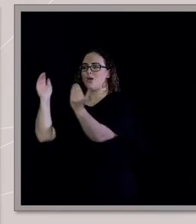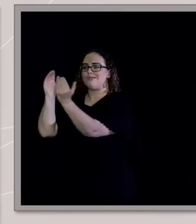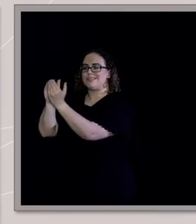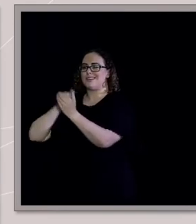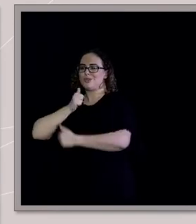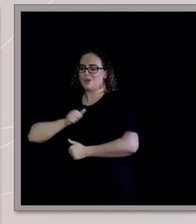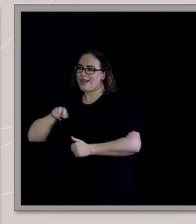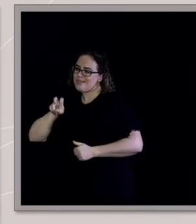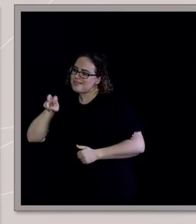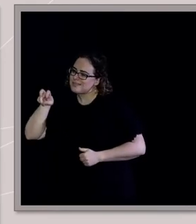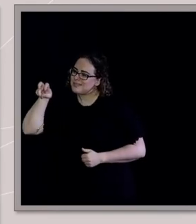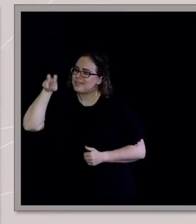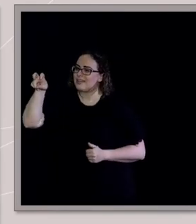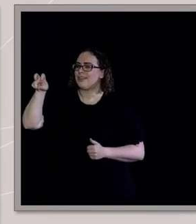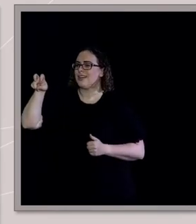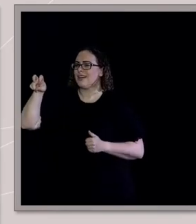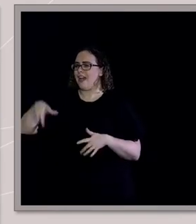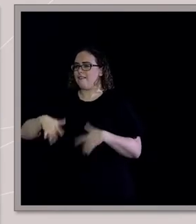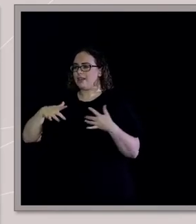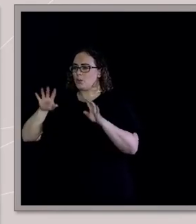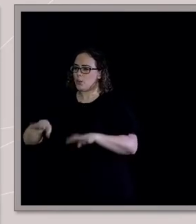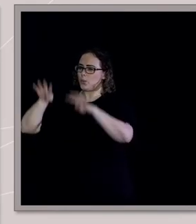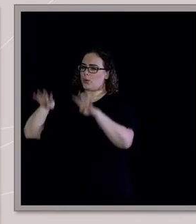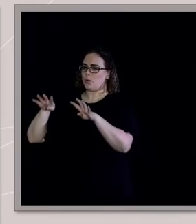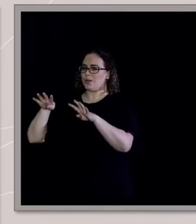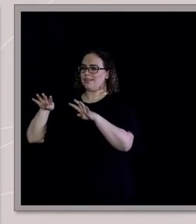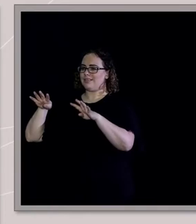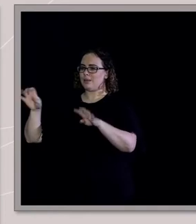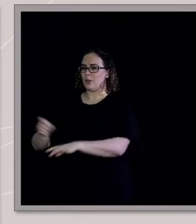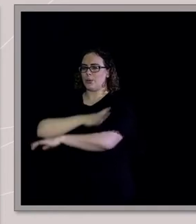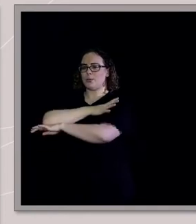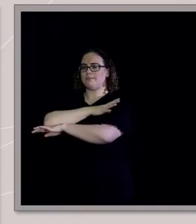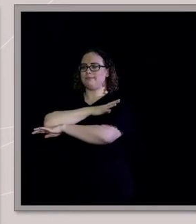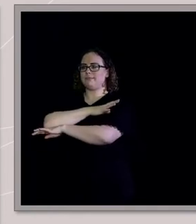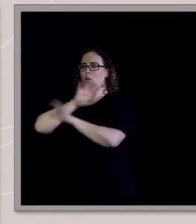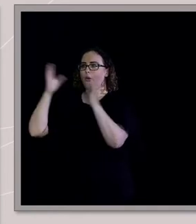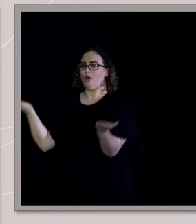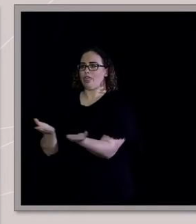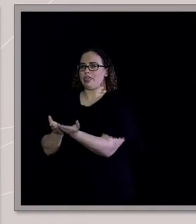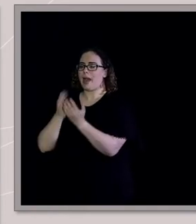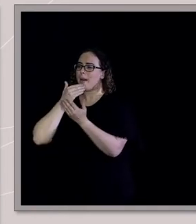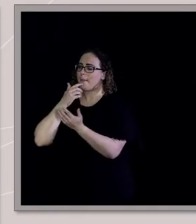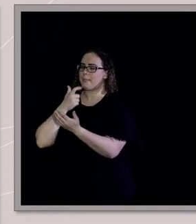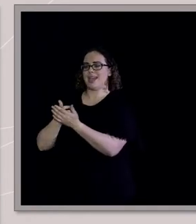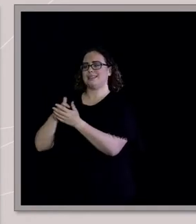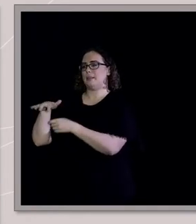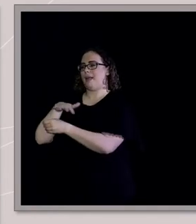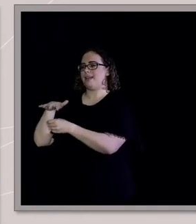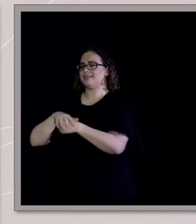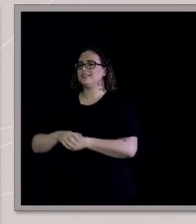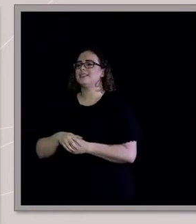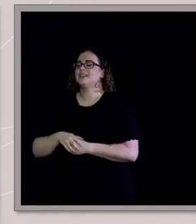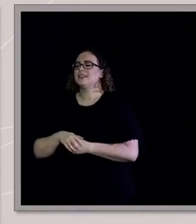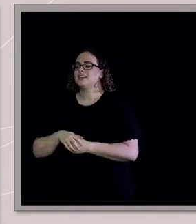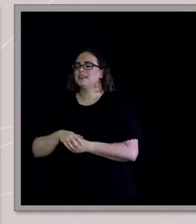just feeling this awesomeness and the power of this, this place that we're living. So that's the kind of mix for me. I